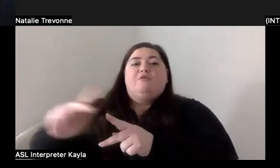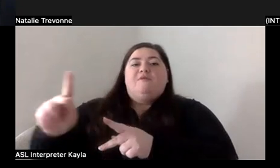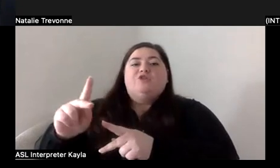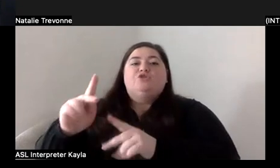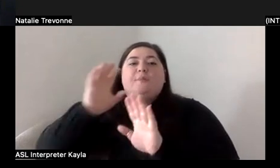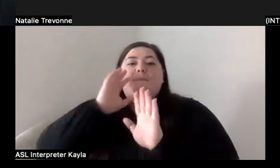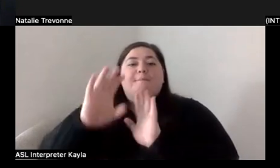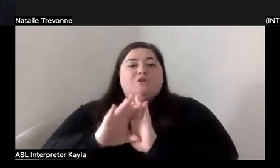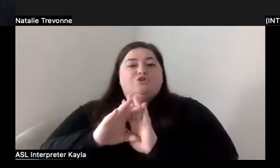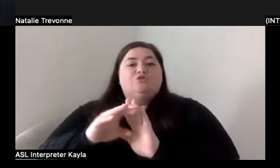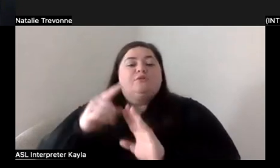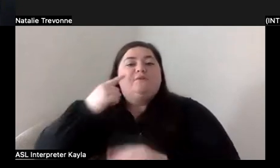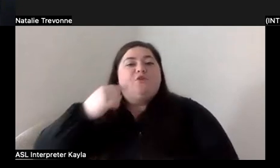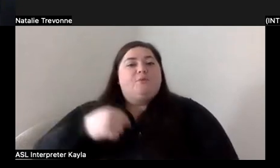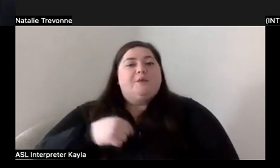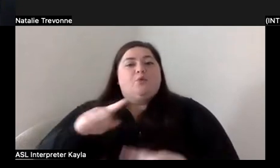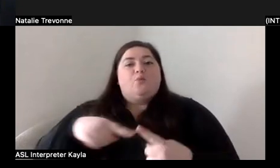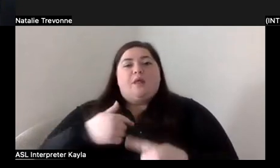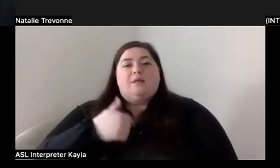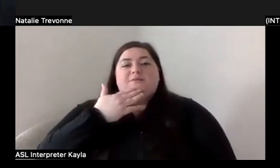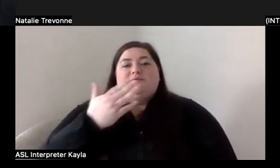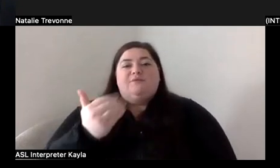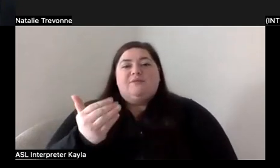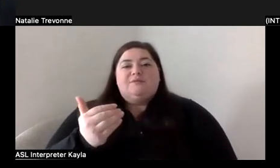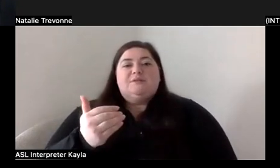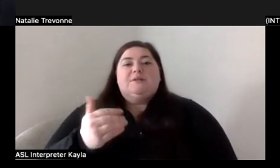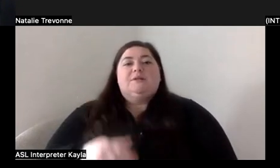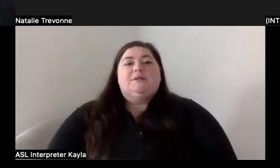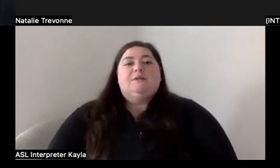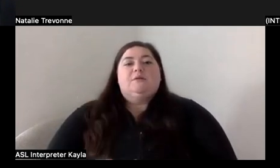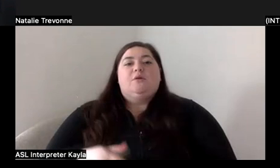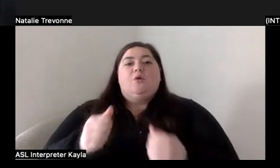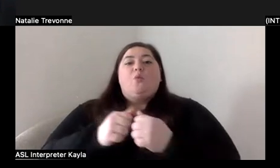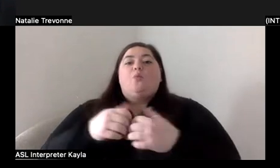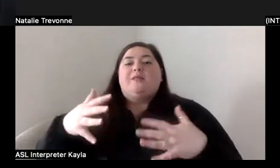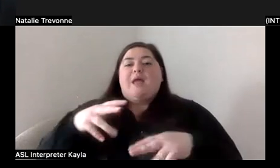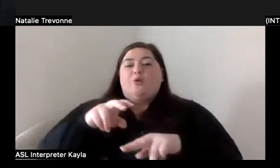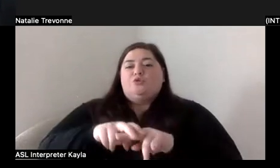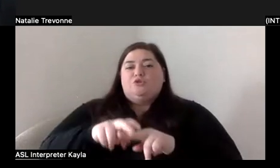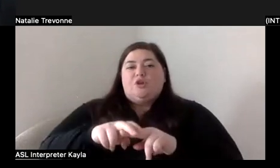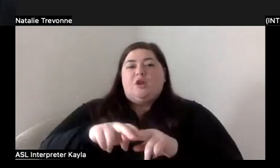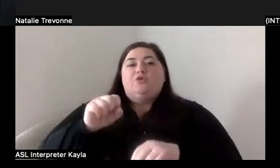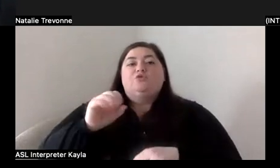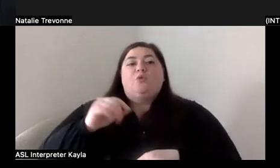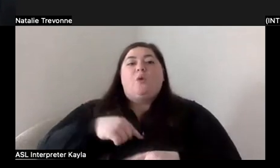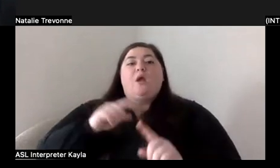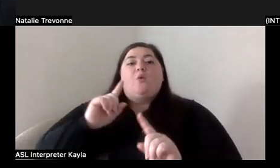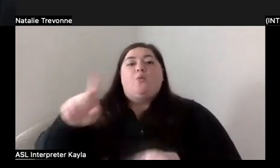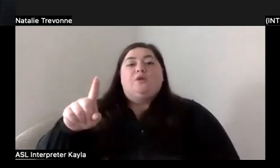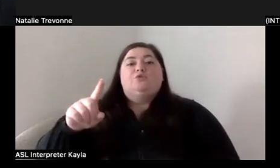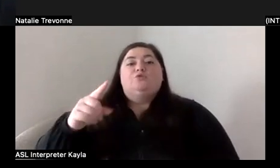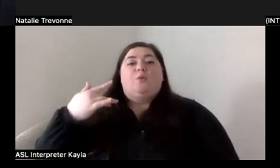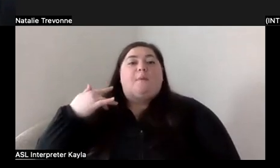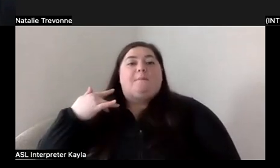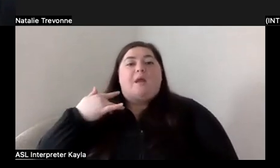of me taken and things like that out the chair. And so I was at a Molly agency at